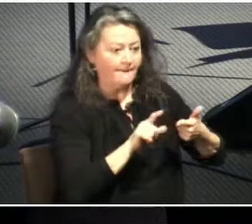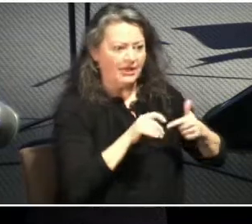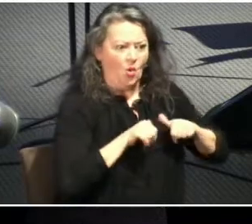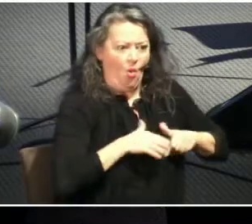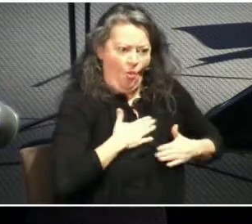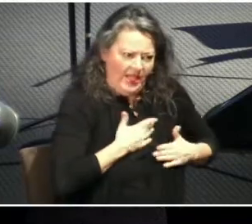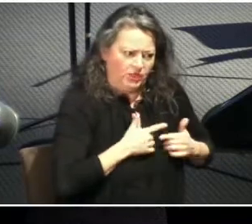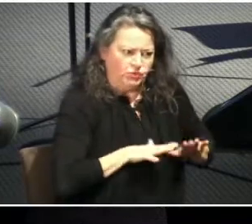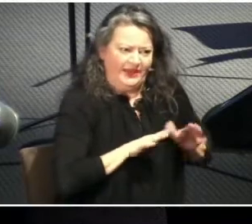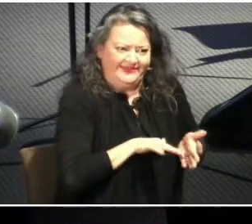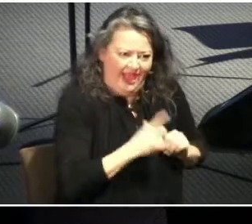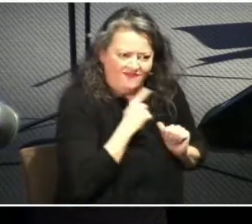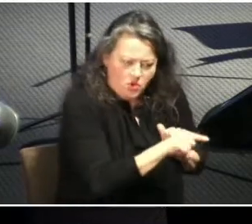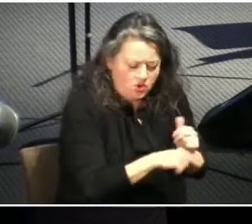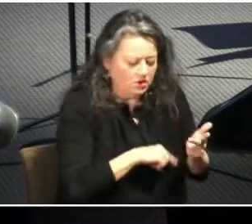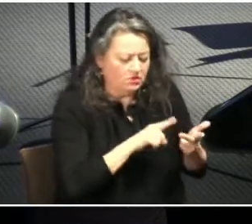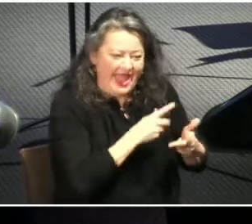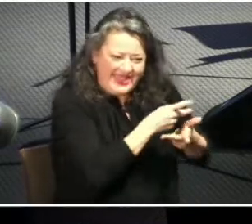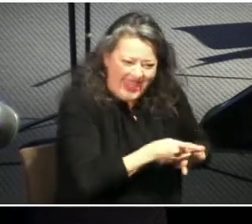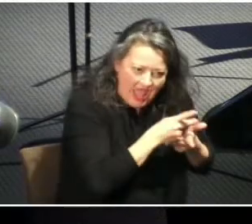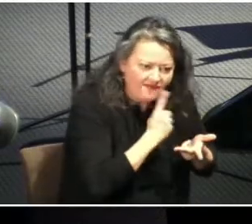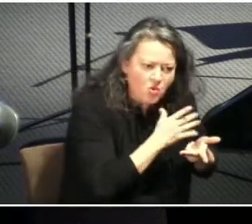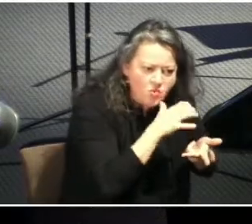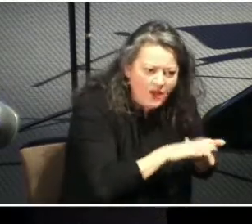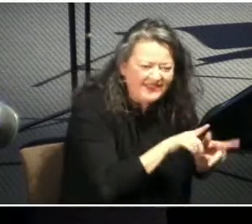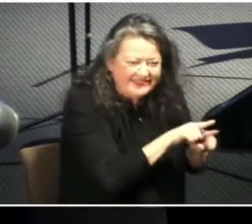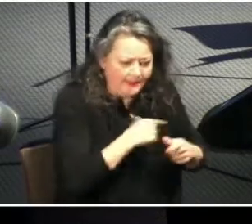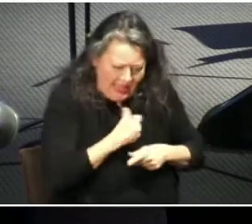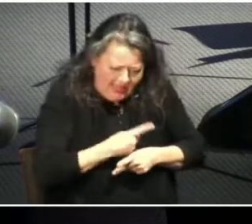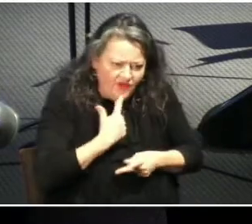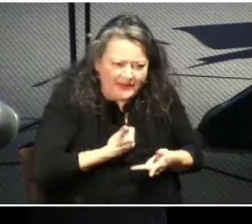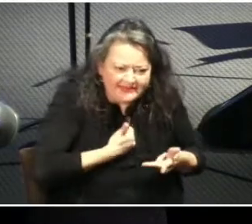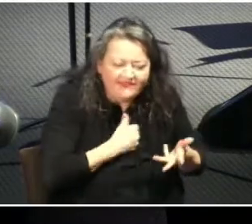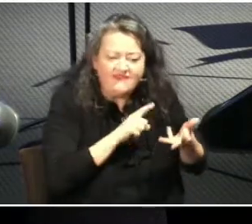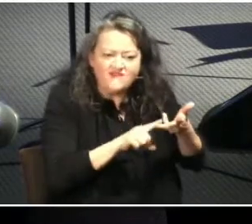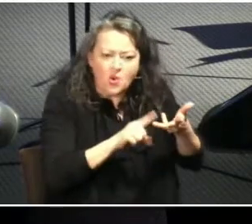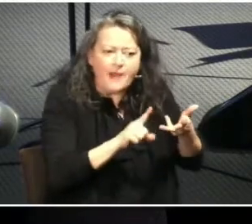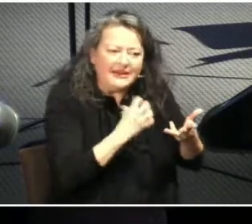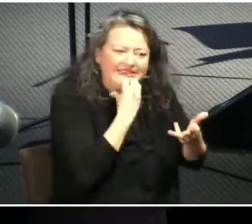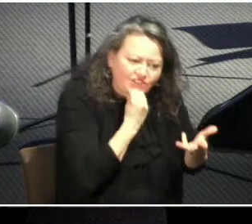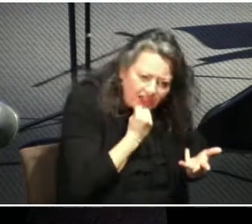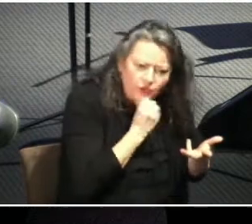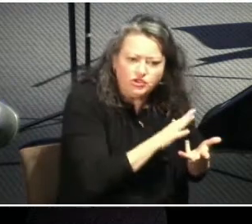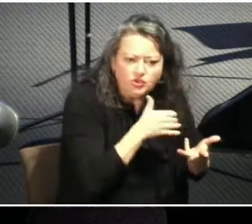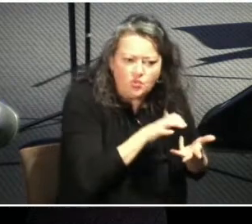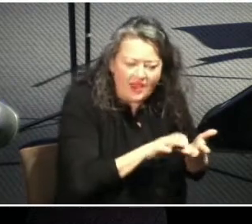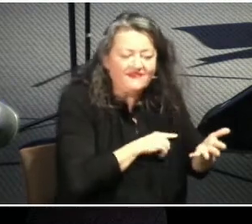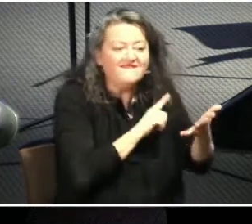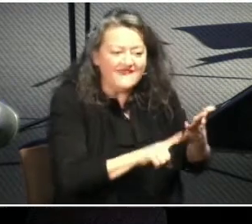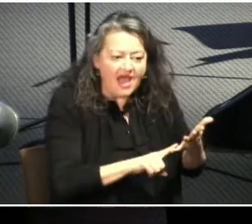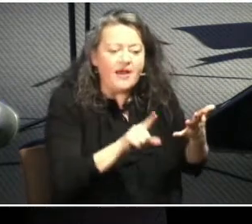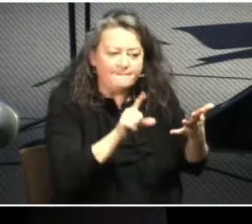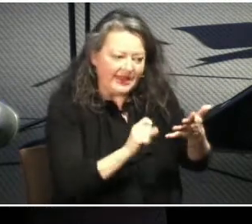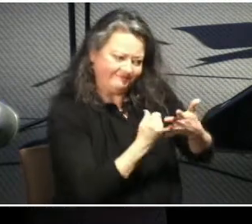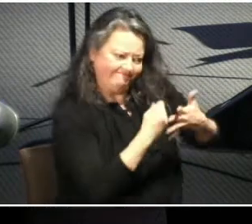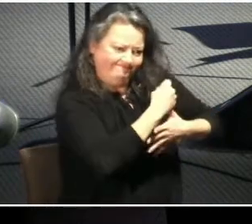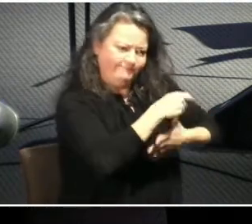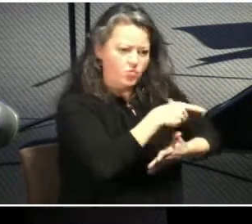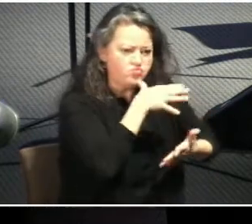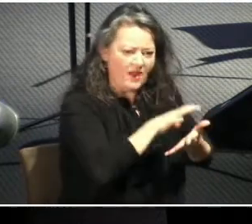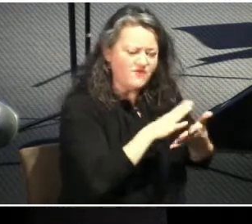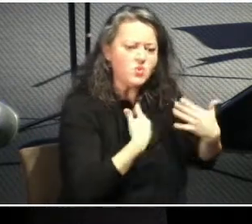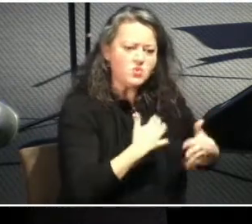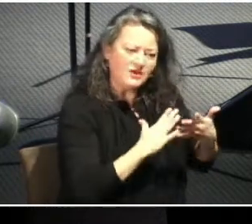lives. Three, they must care for their wives as they care for their own bodies. Four, they must cherish their wives. Five, they must prioritize their